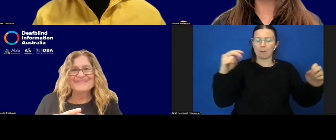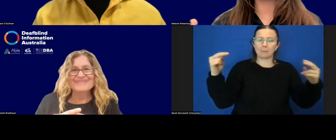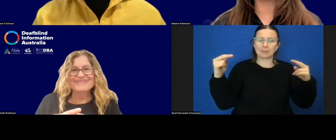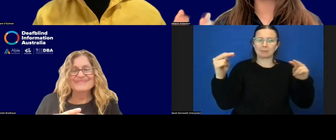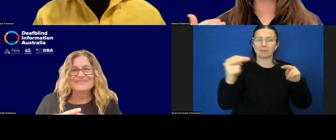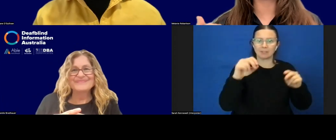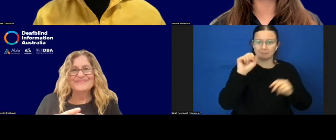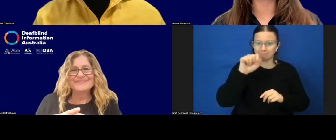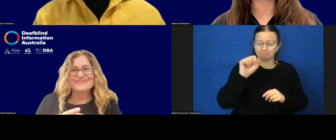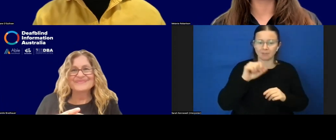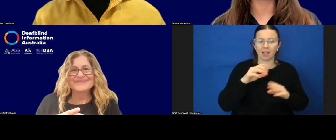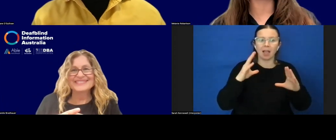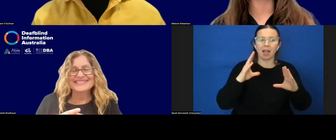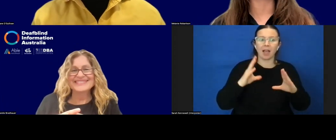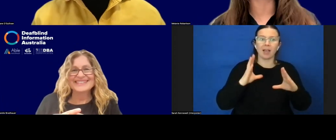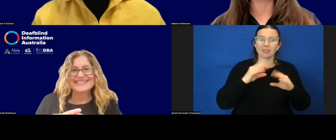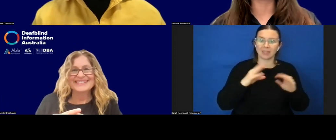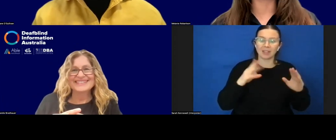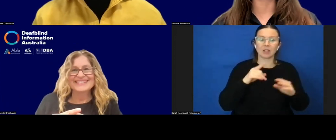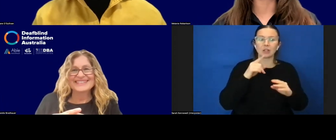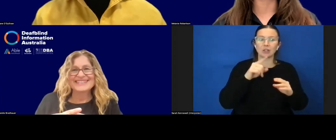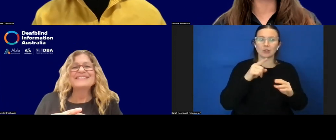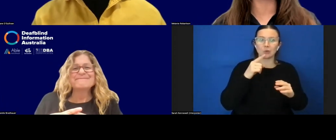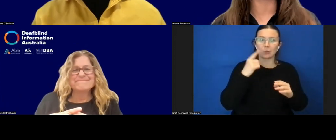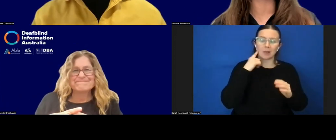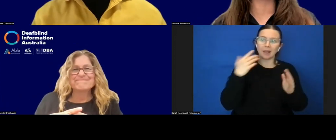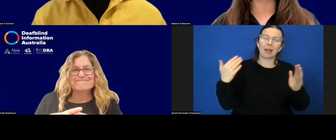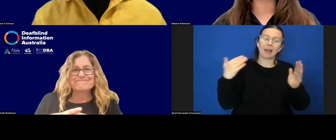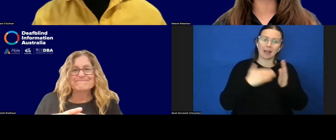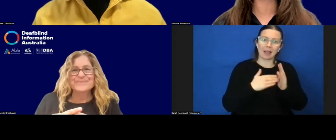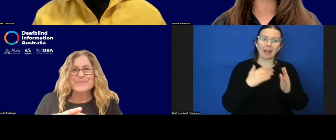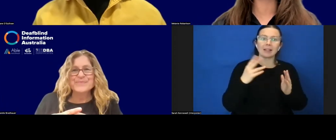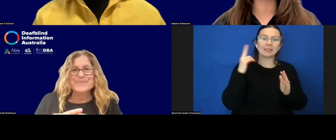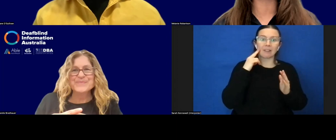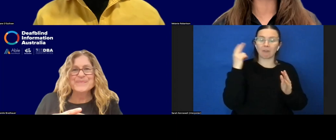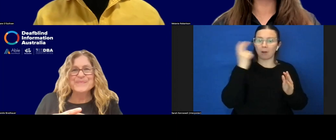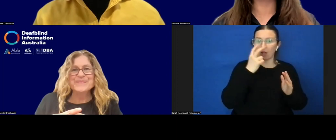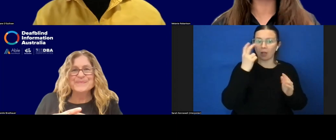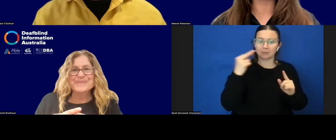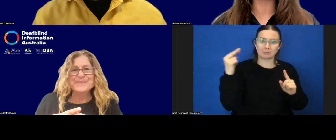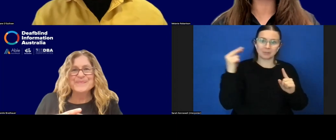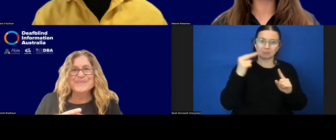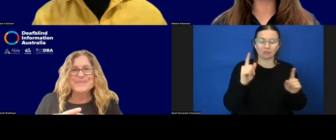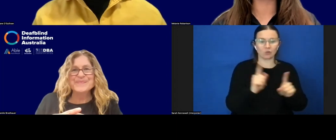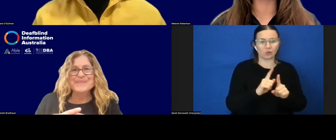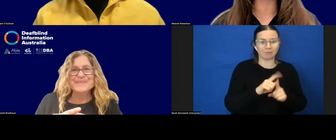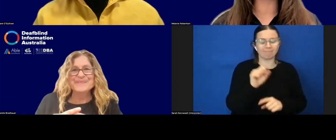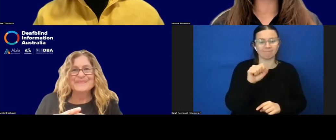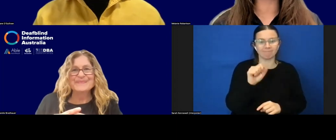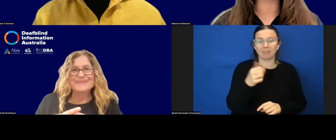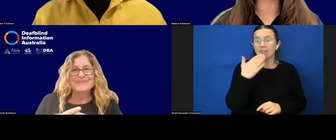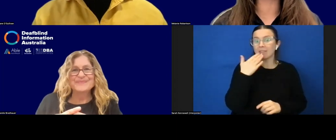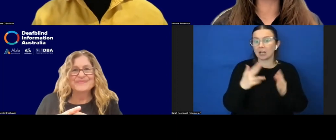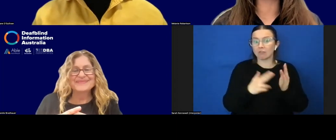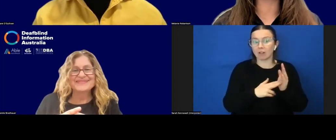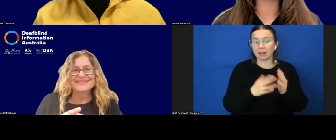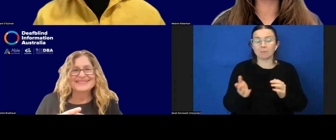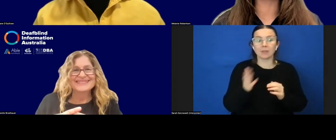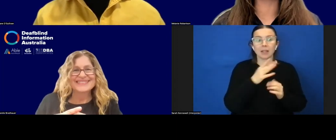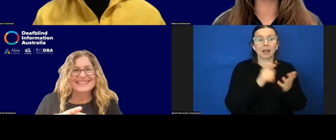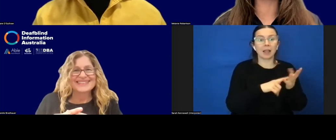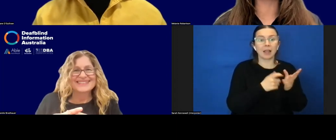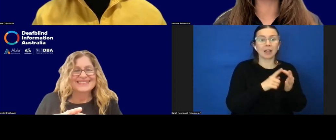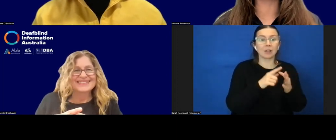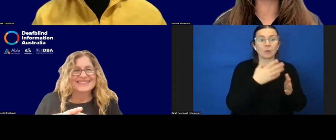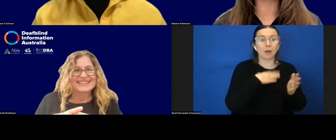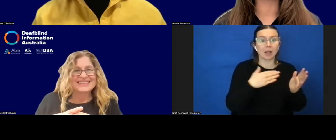And then you've got to shed that deaf-blind lens over that perspective as well. Yeah. Thanks, Narelle. Claire, was